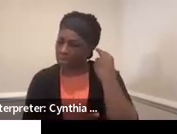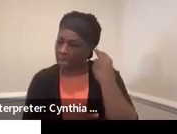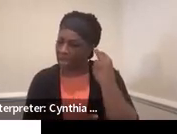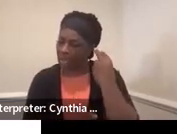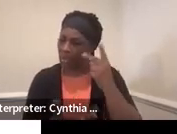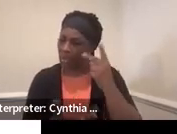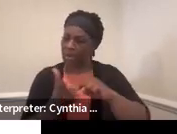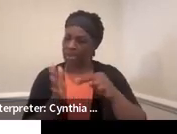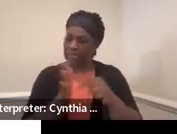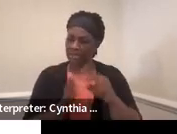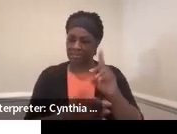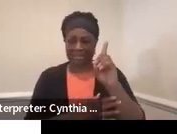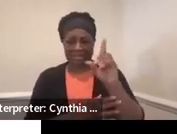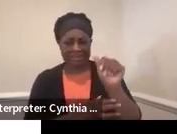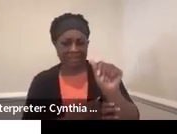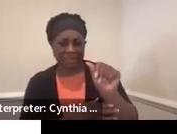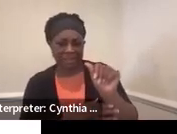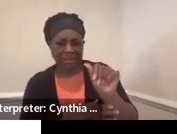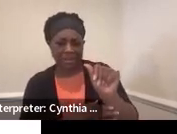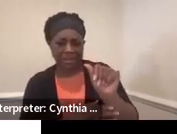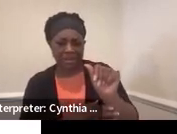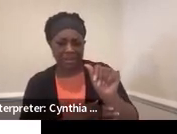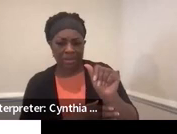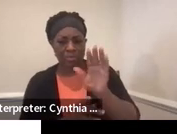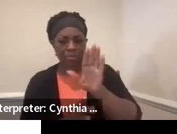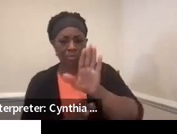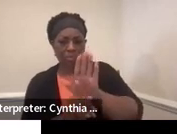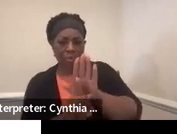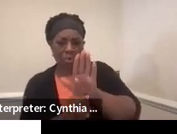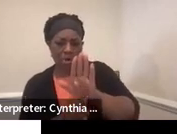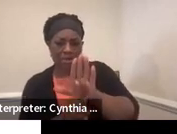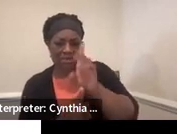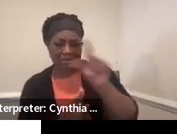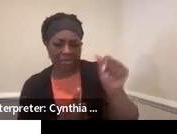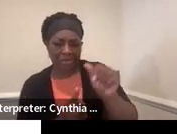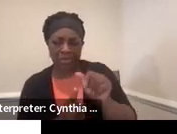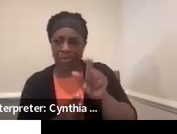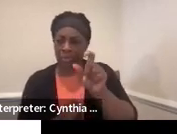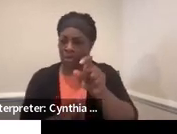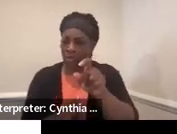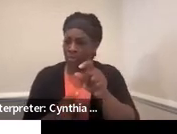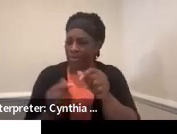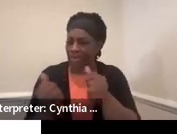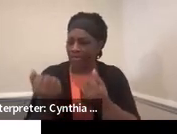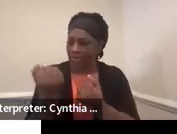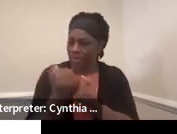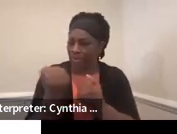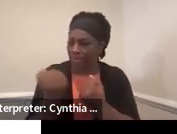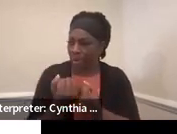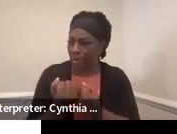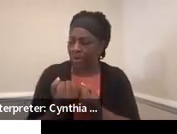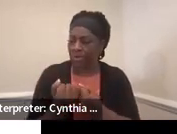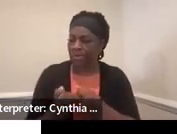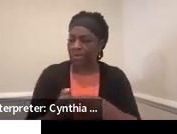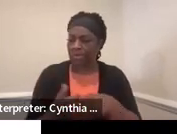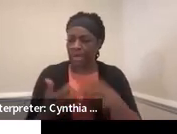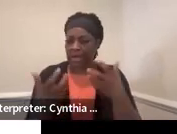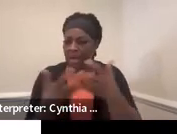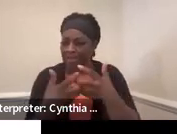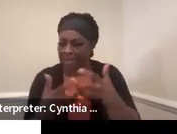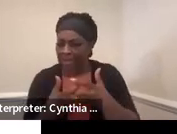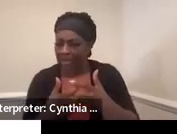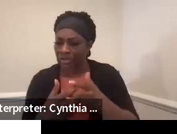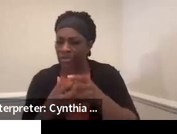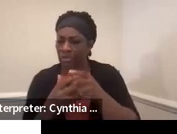mean to have a disability? What kind of disability do you have? What accommodations help you be successful? What are you really good at?